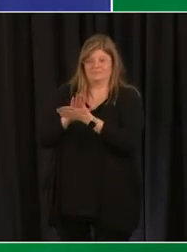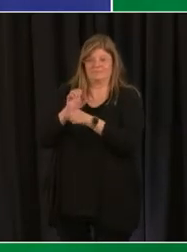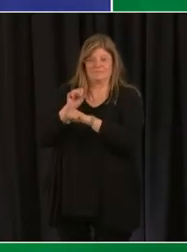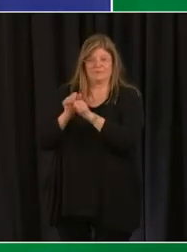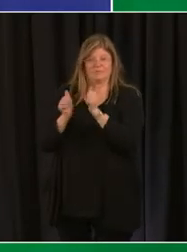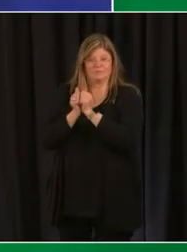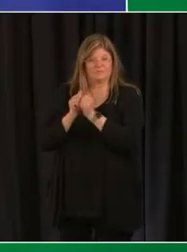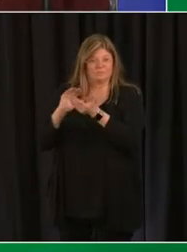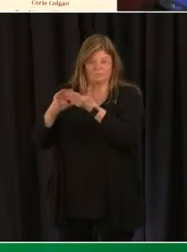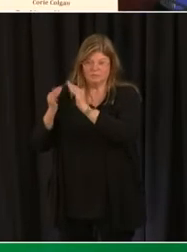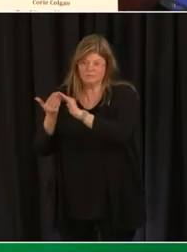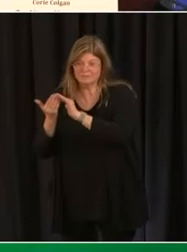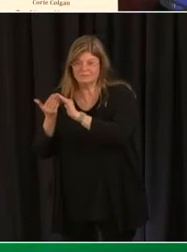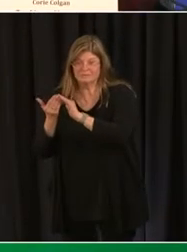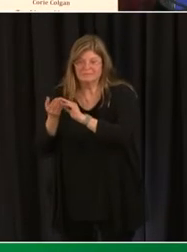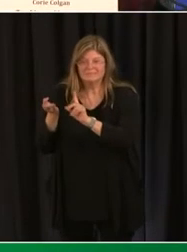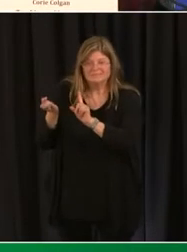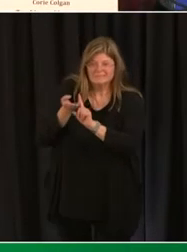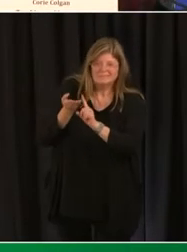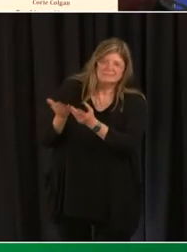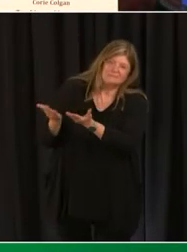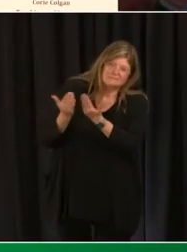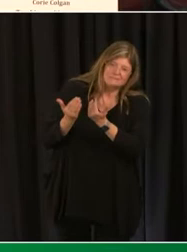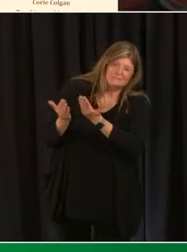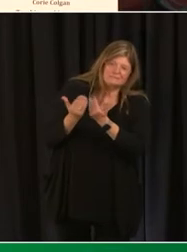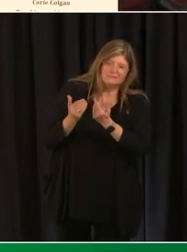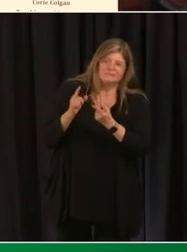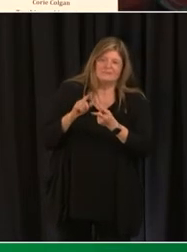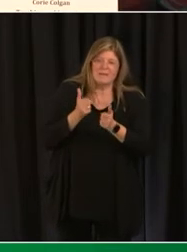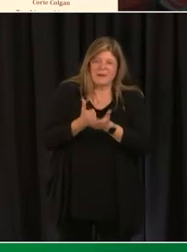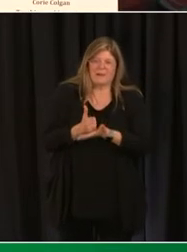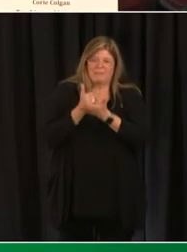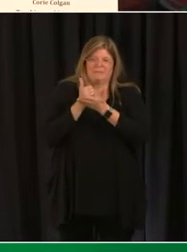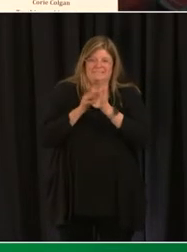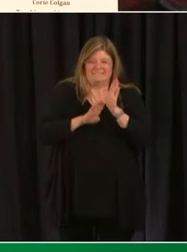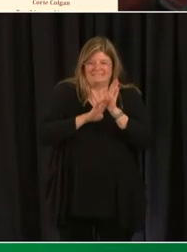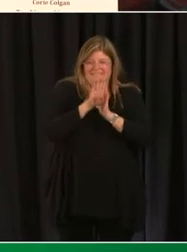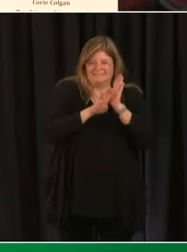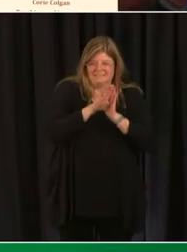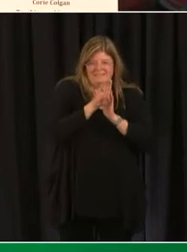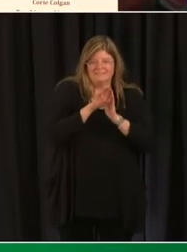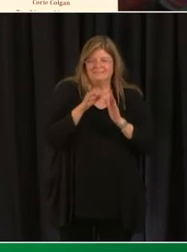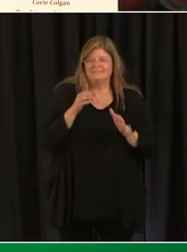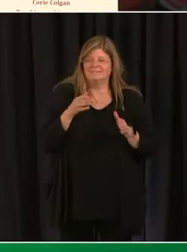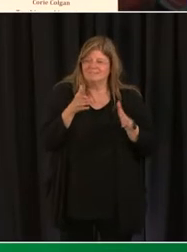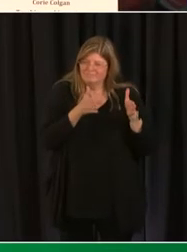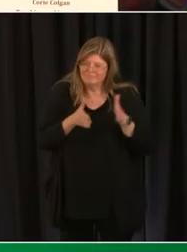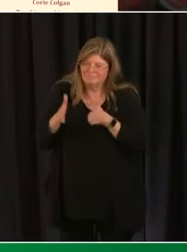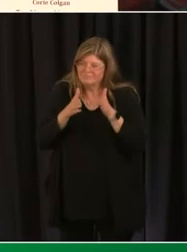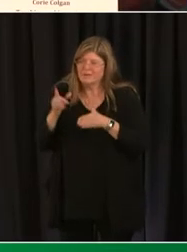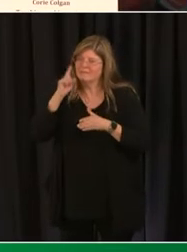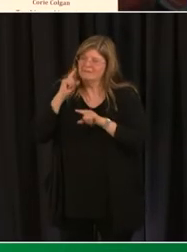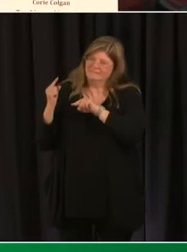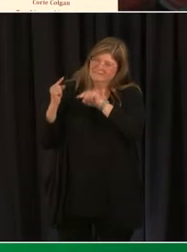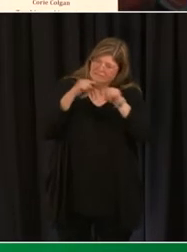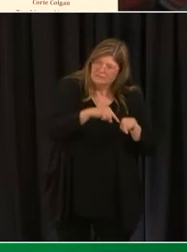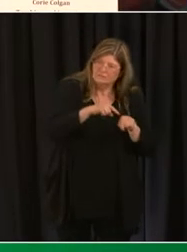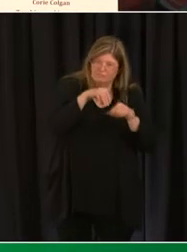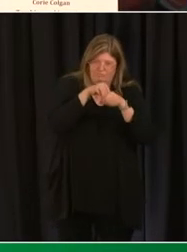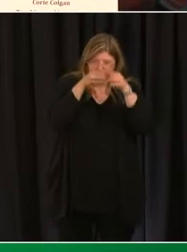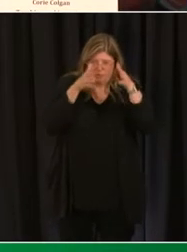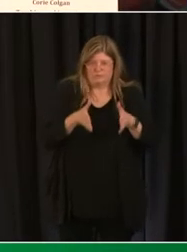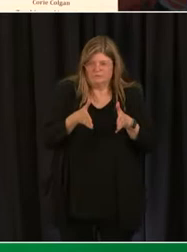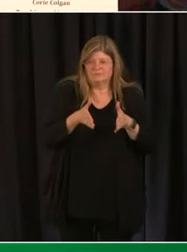communities to engage them in order to develop their plans for the return to in-person learning. We had reopening community course set up in